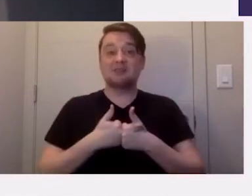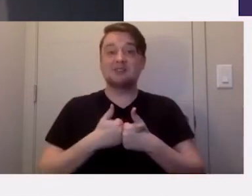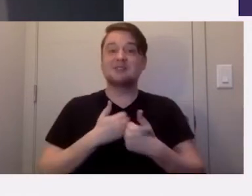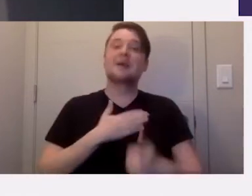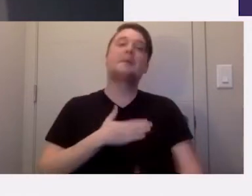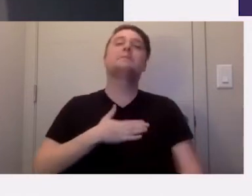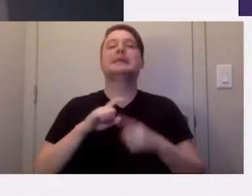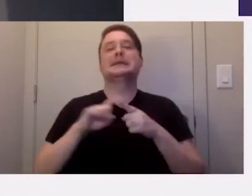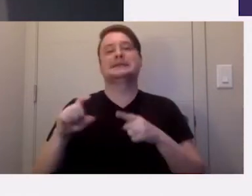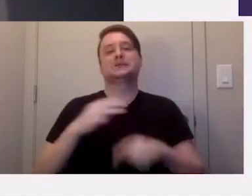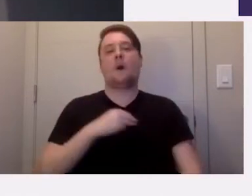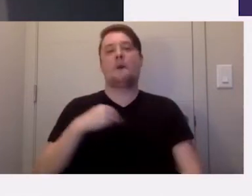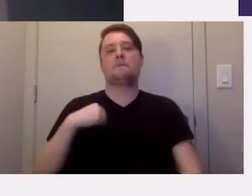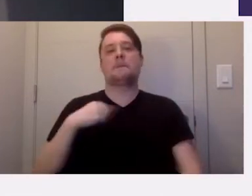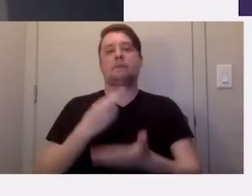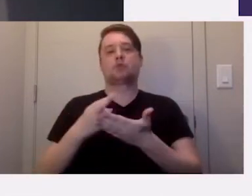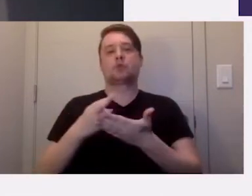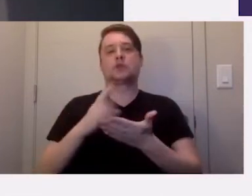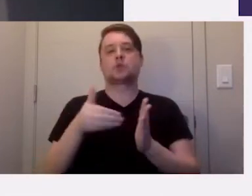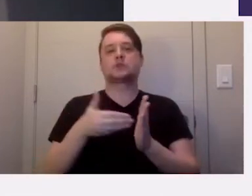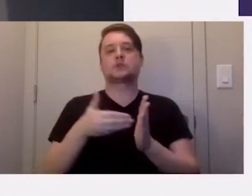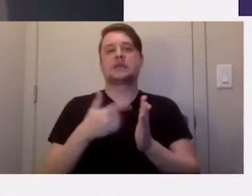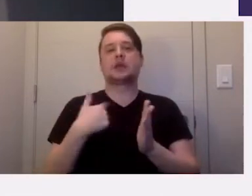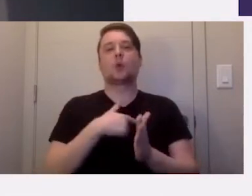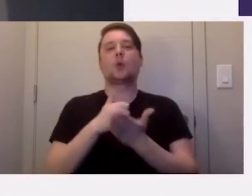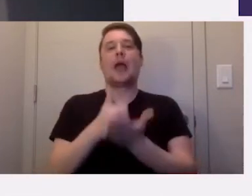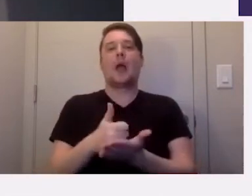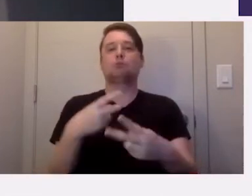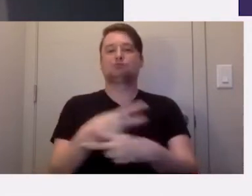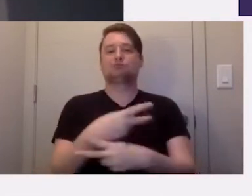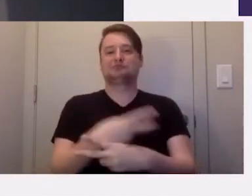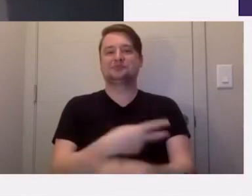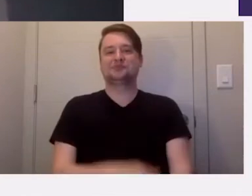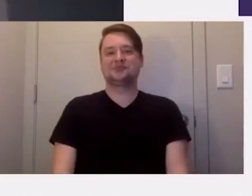call the Member Resource Center so we can help you navigate through that.